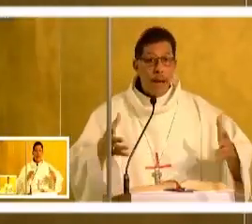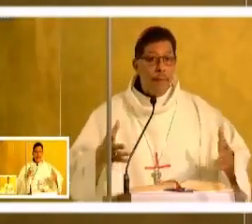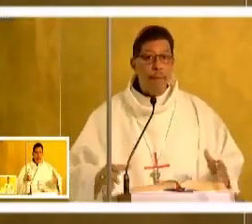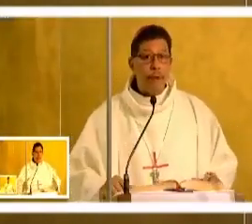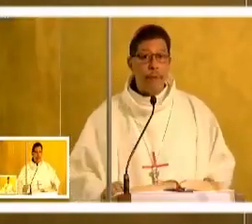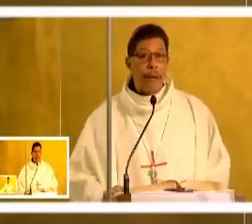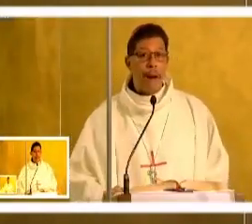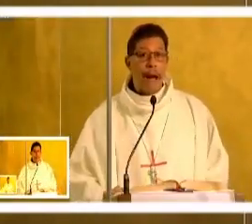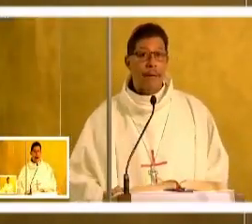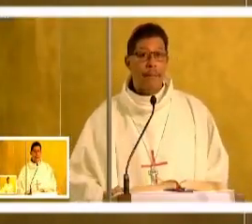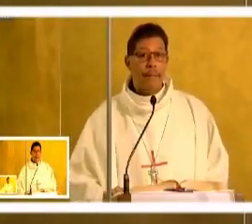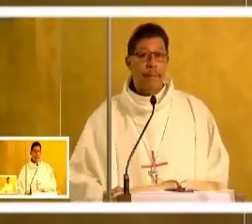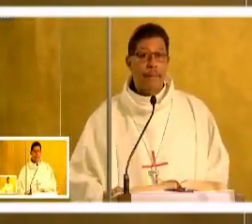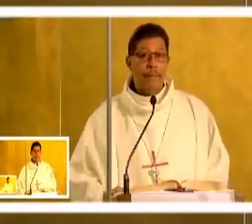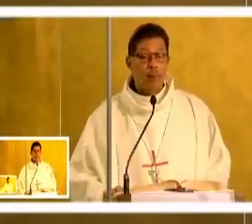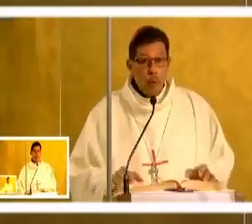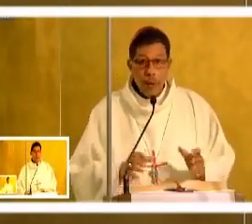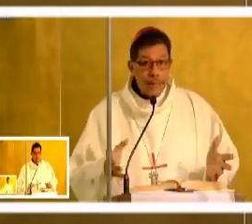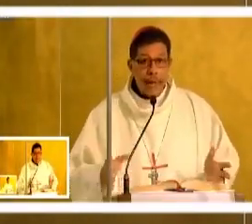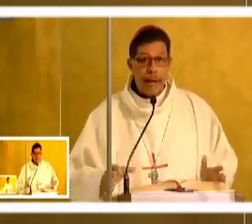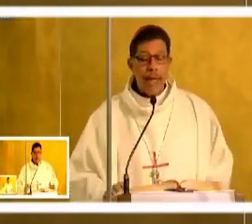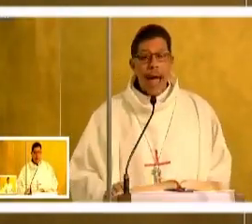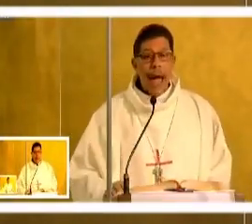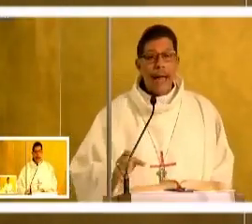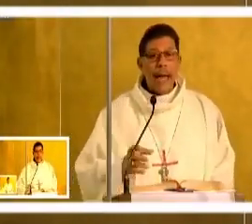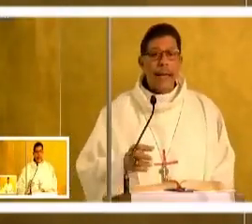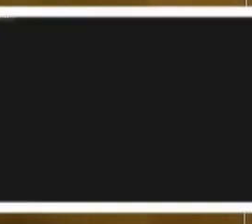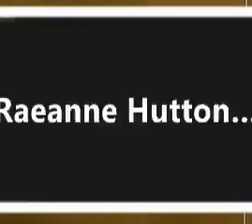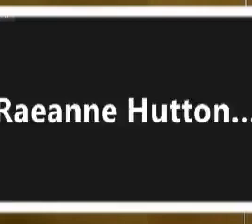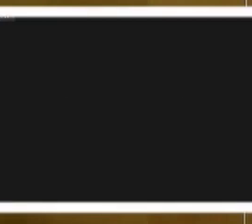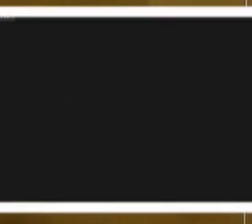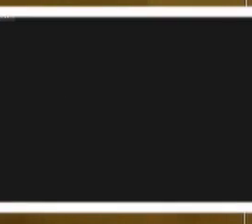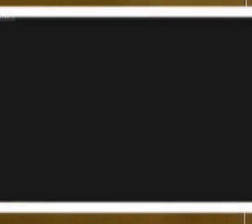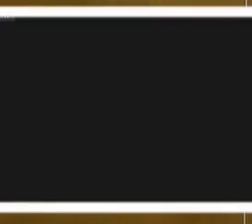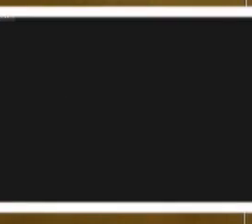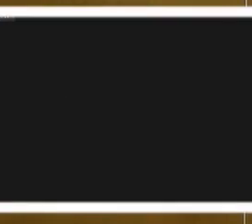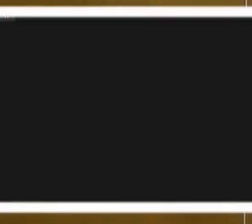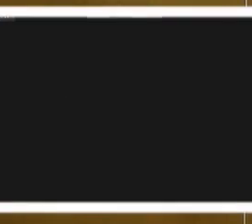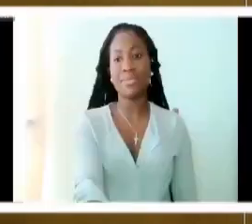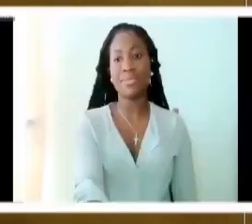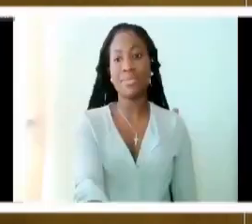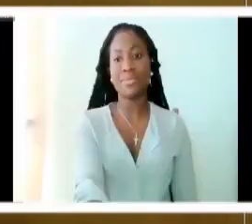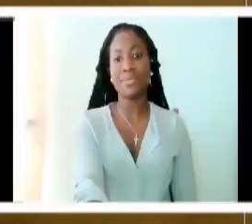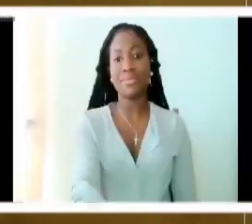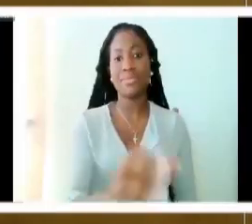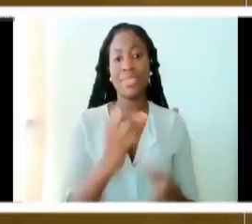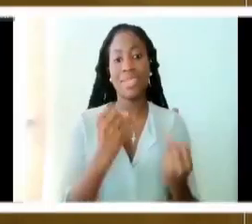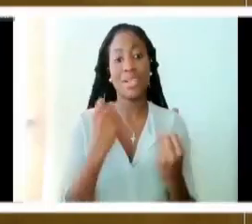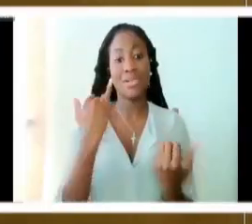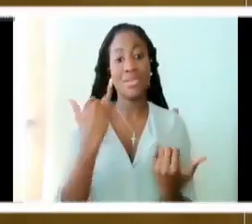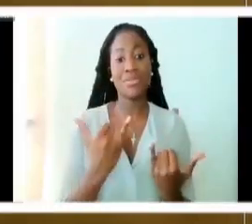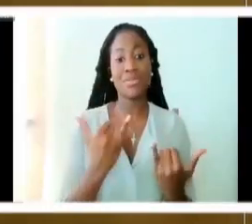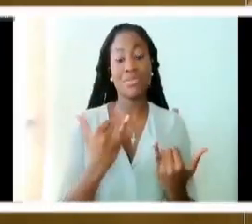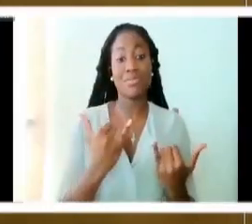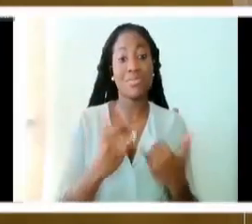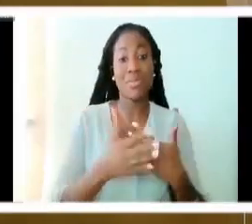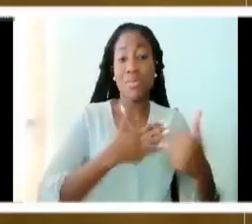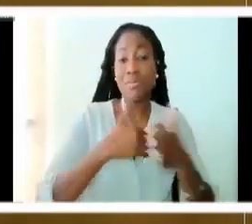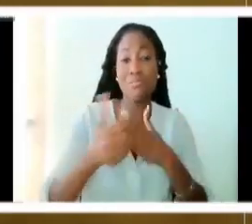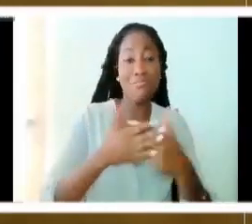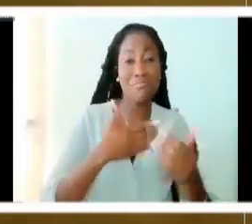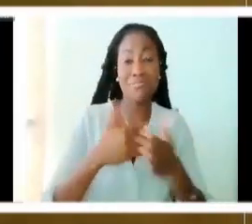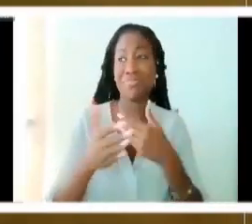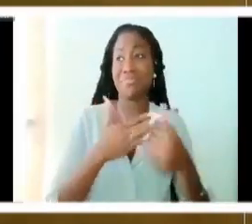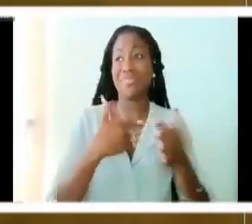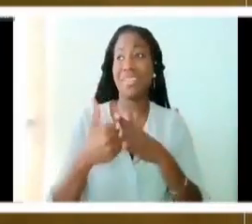was there before the Big Bang? What was there? And if there was no space, no time, no matter before the Big